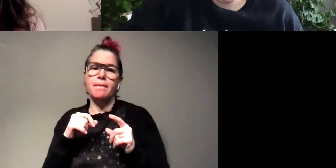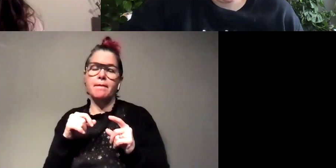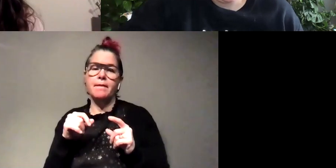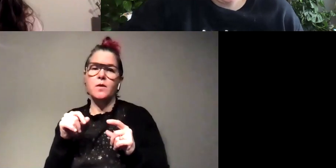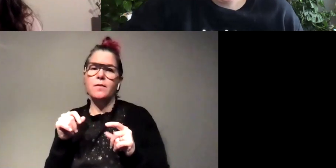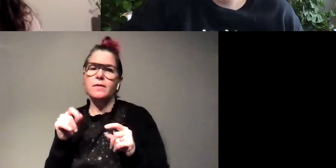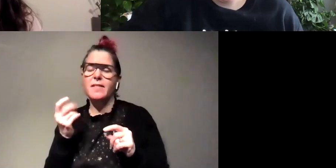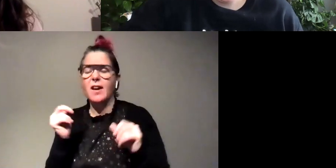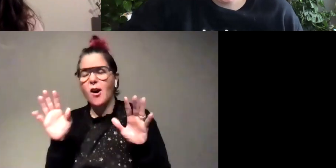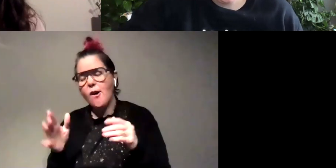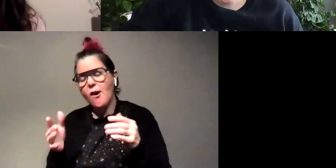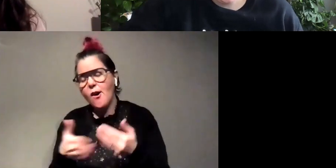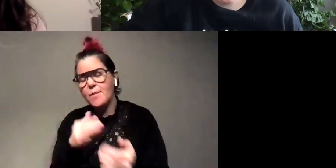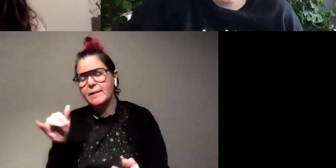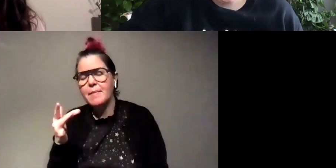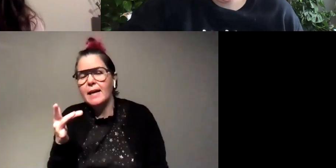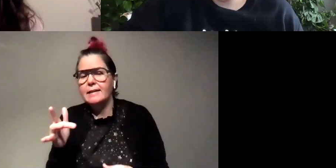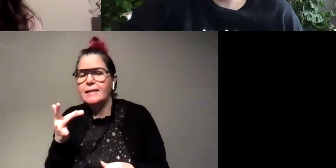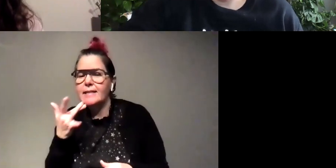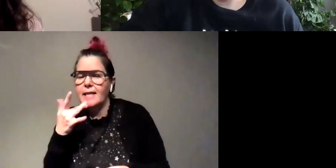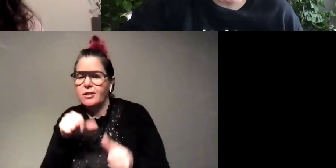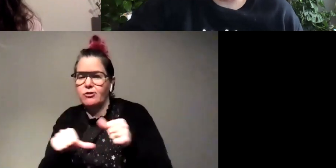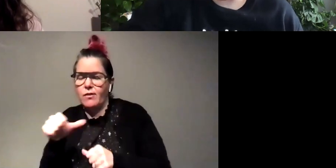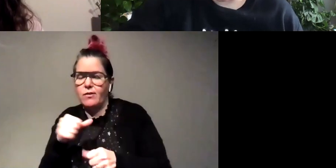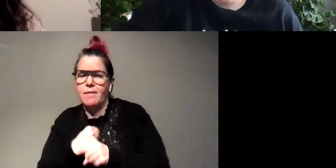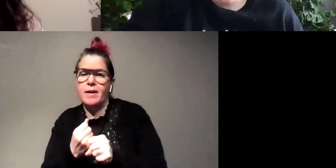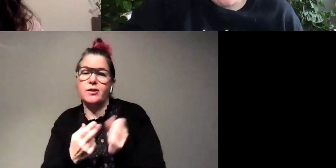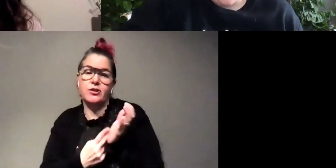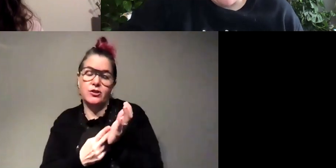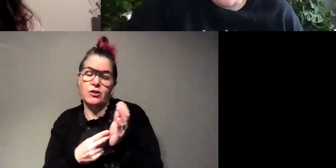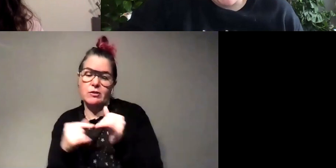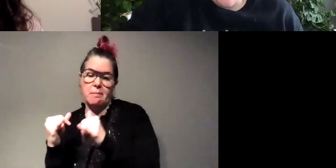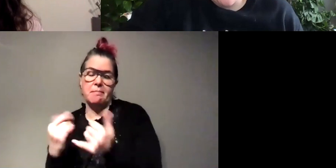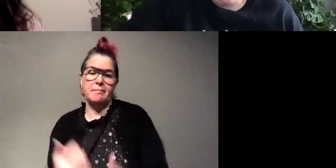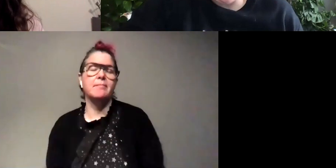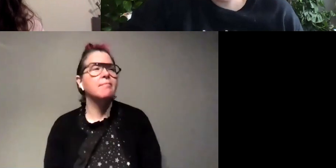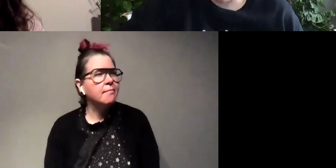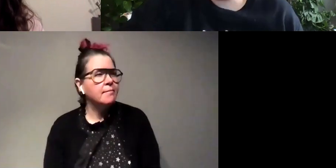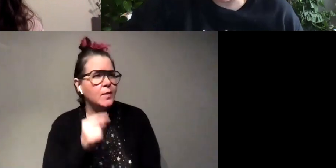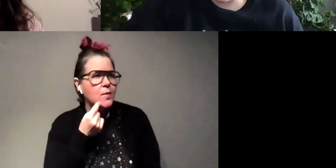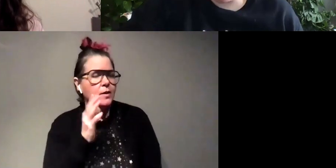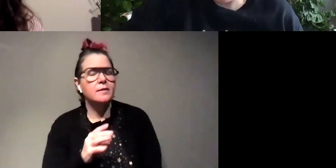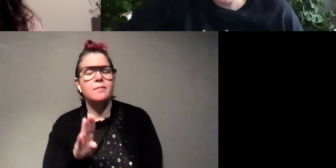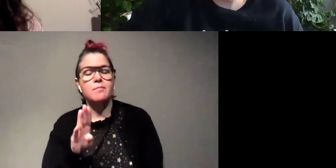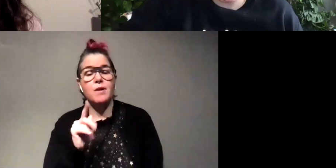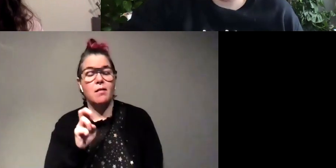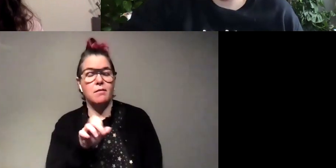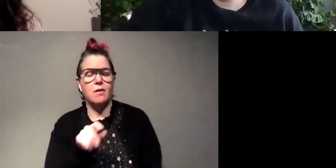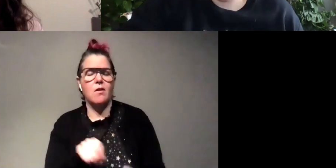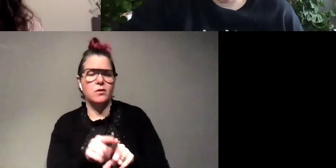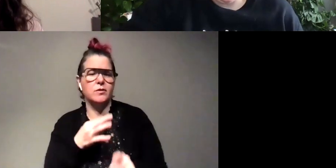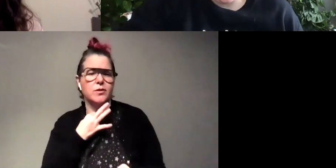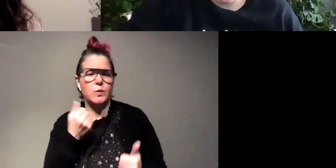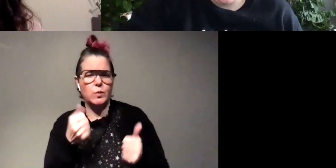them almost to make sure yeah that's cool um awesome so brielle would also like to know which state